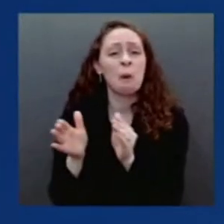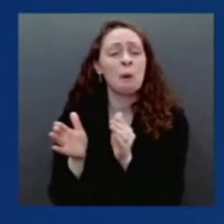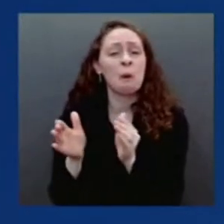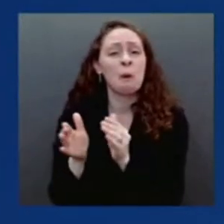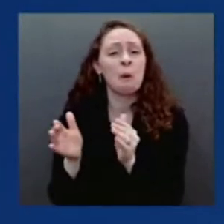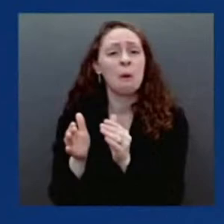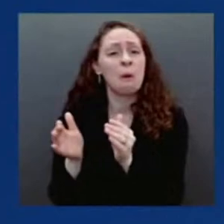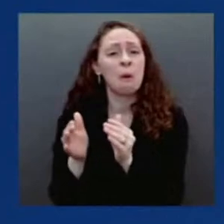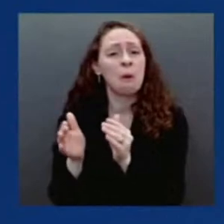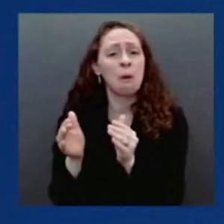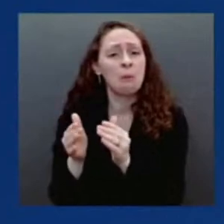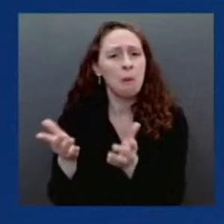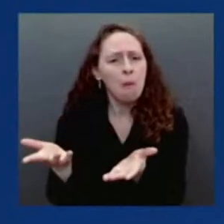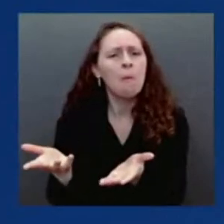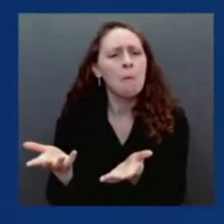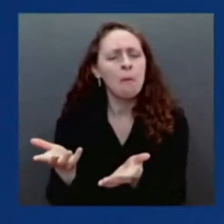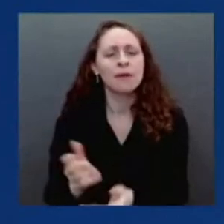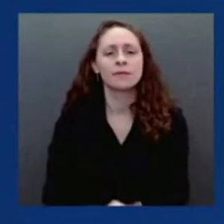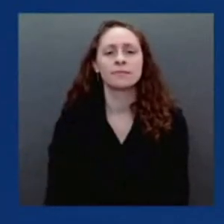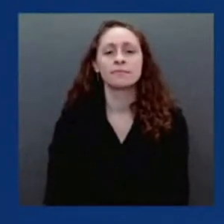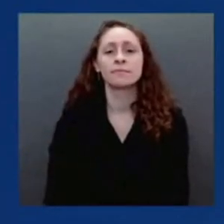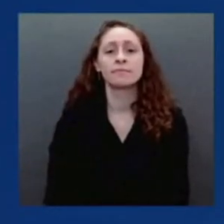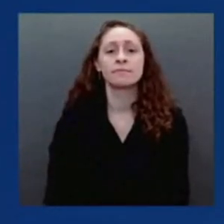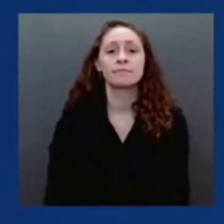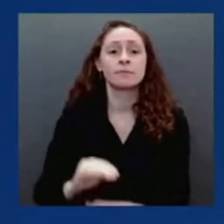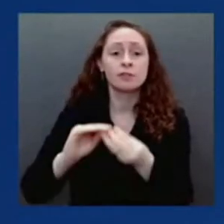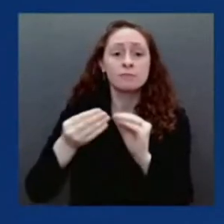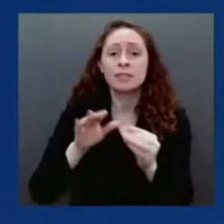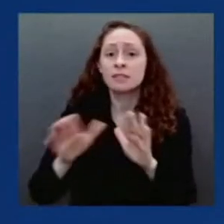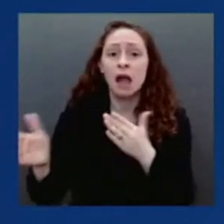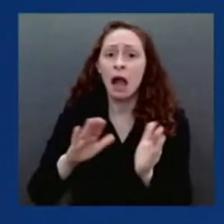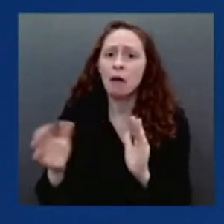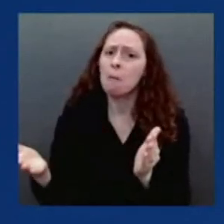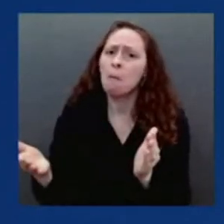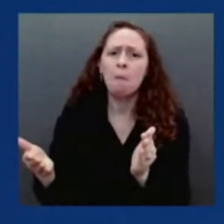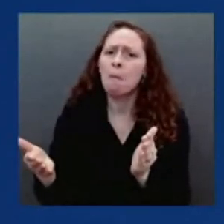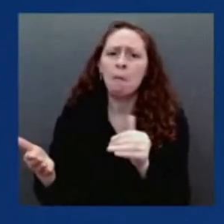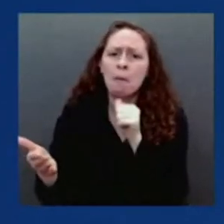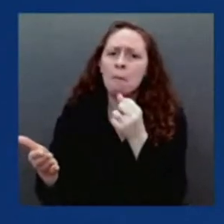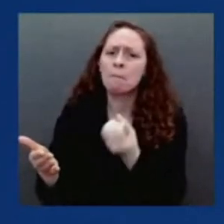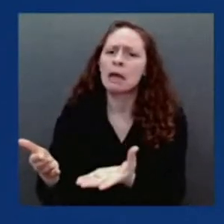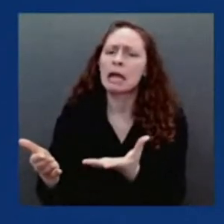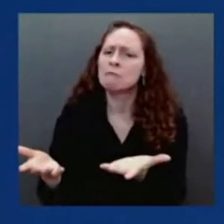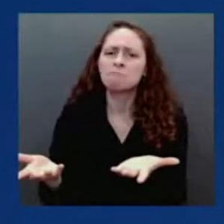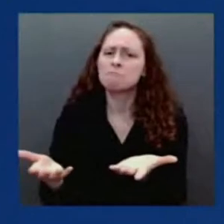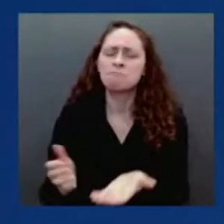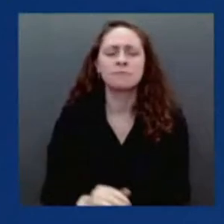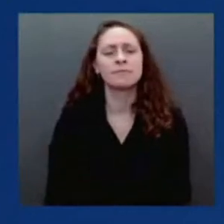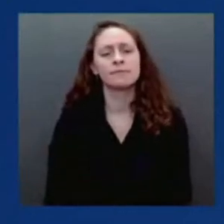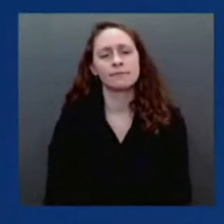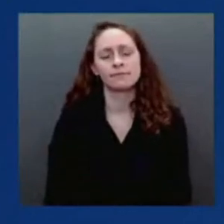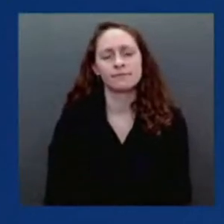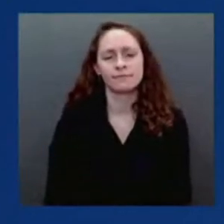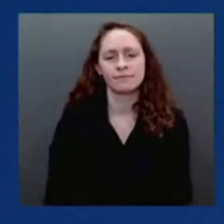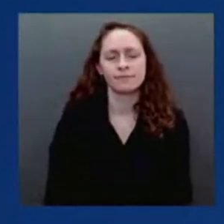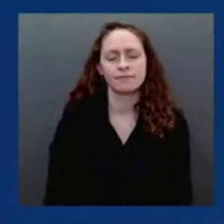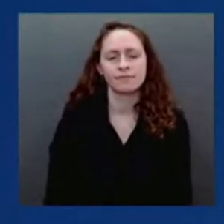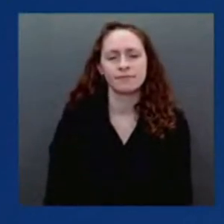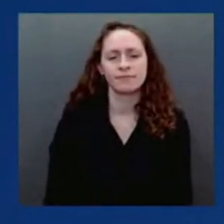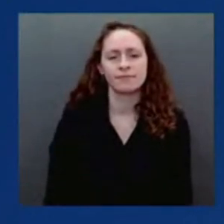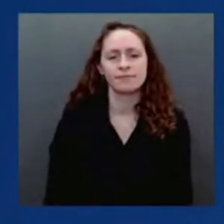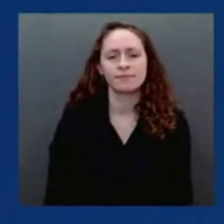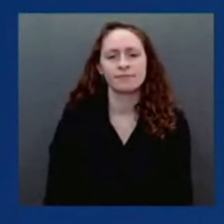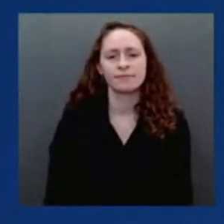across these three periods, though, of high transmission in the pandemic, you can see that while the number of hospitalizations is